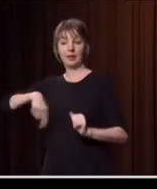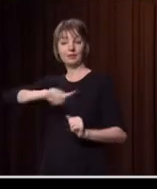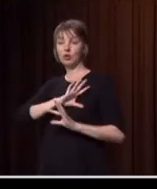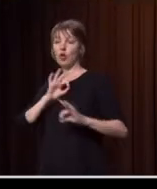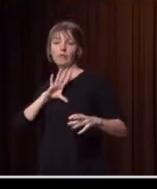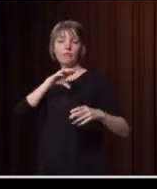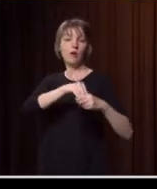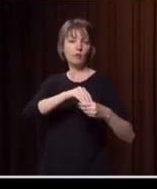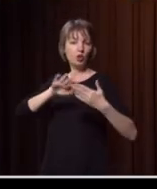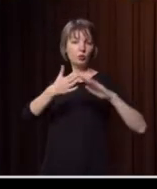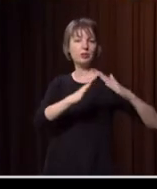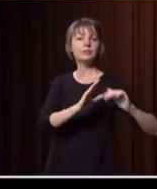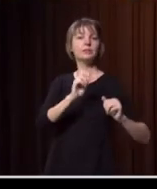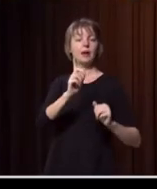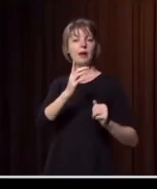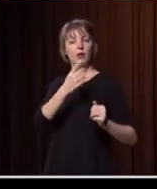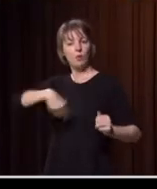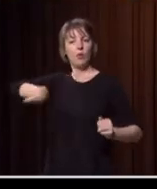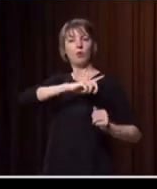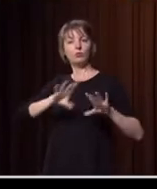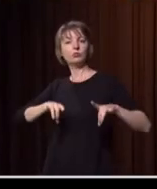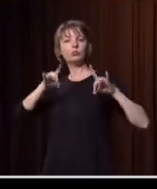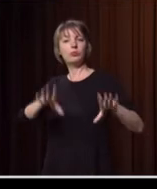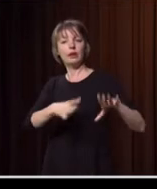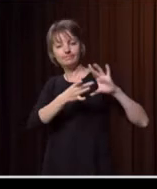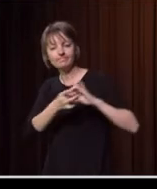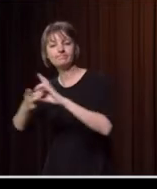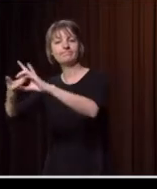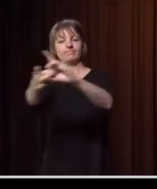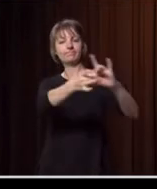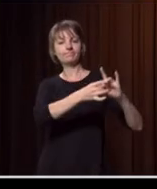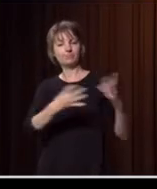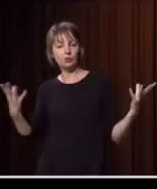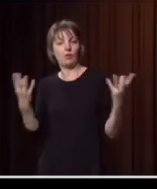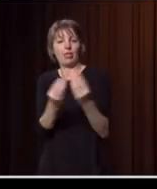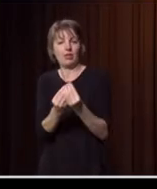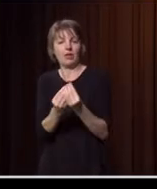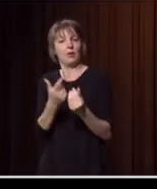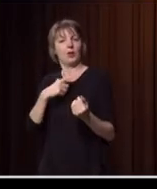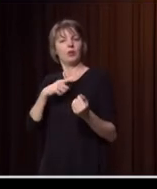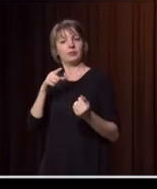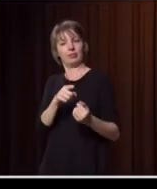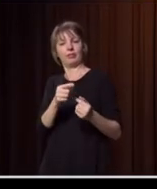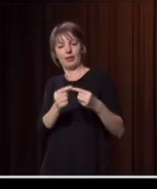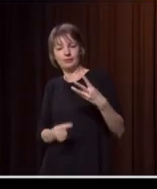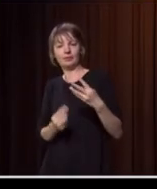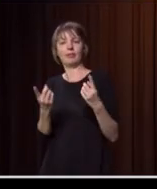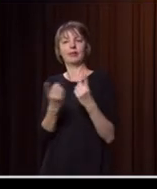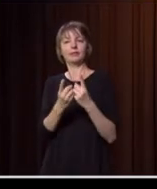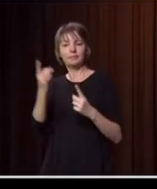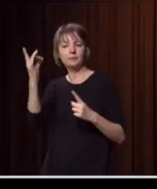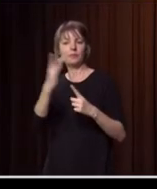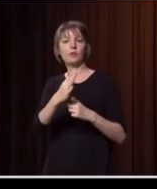to actually bring together this nation, because these were the things that matter to us most. And it was our humanity. So